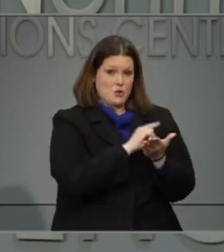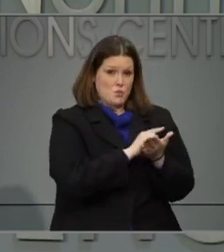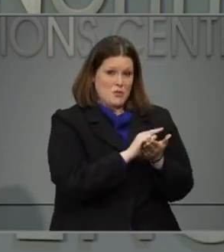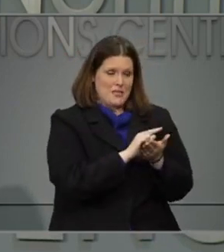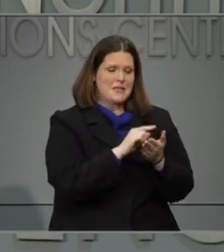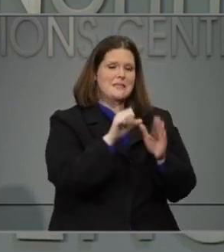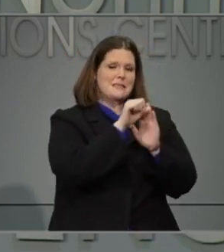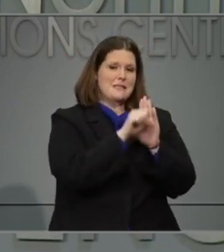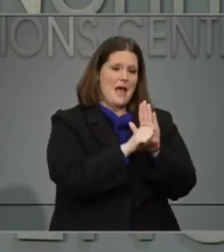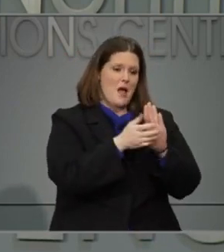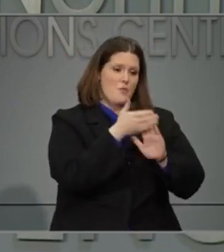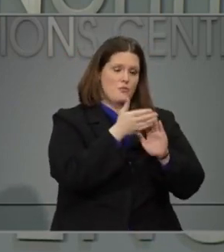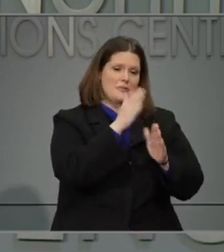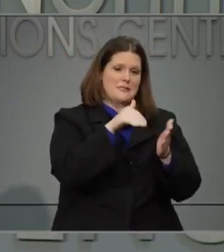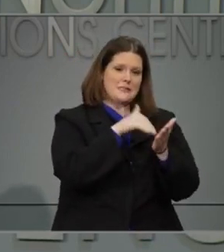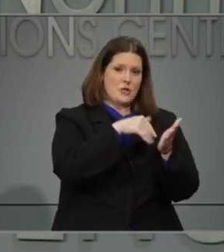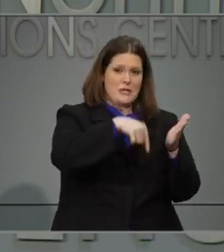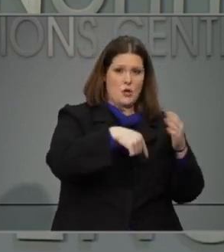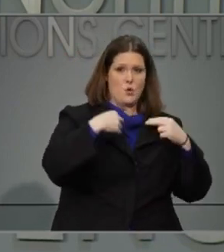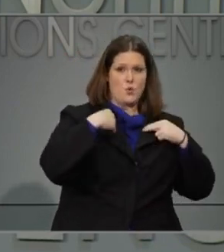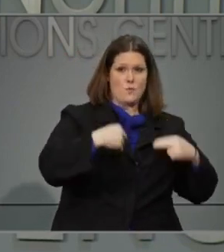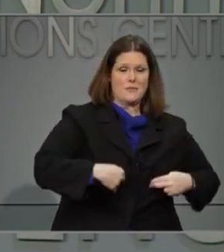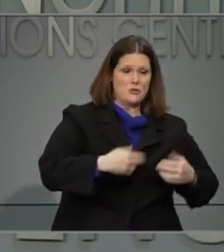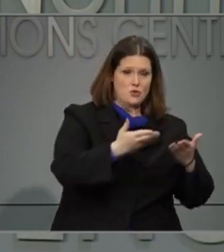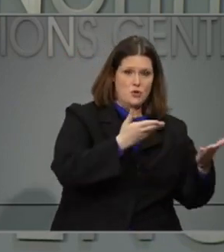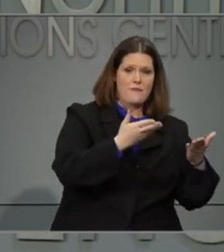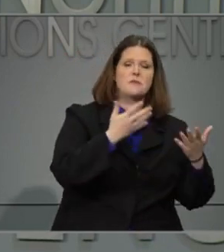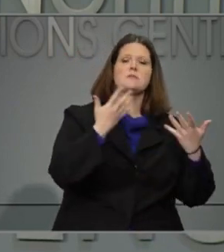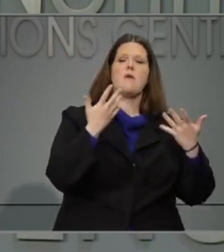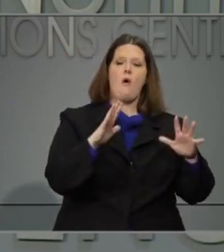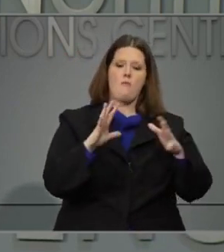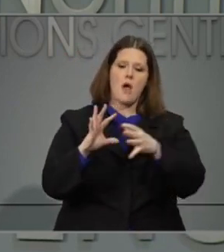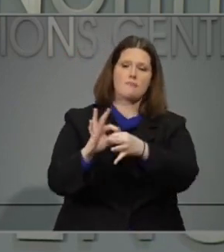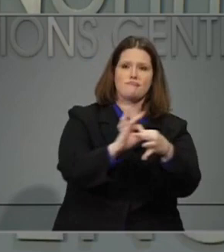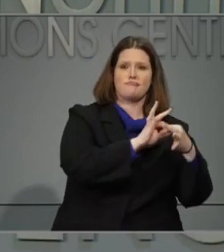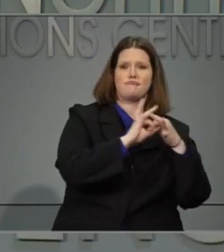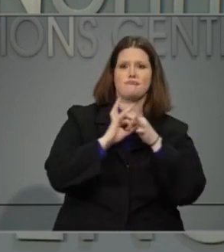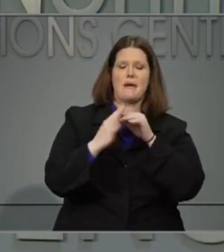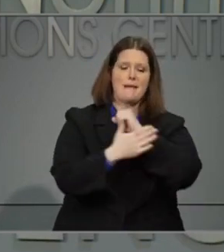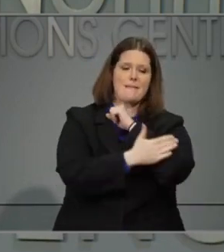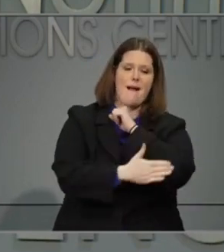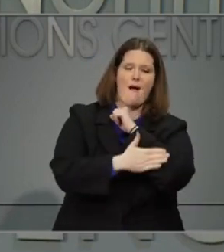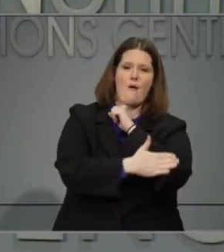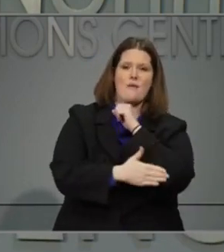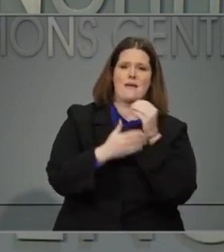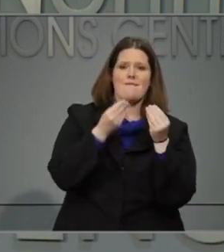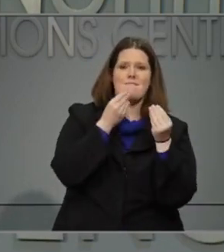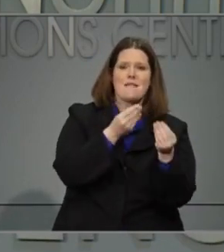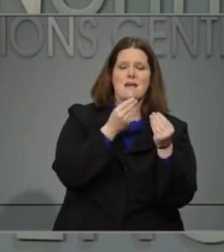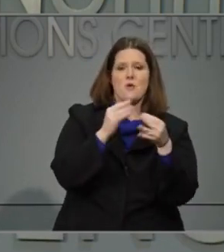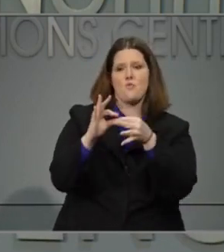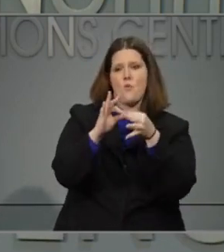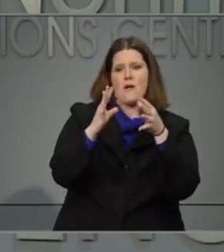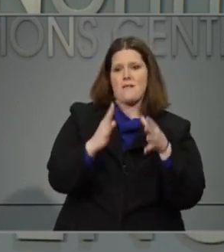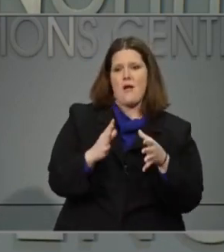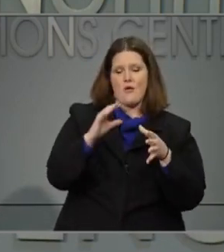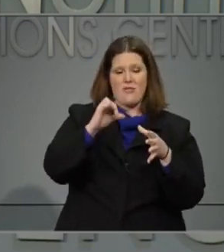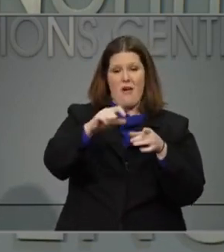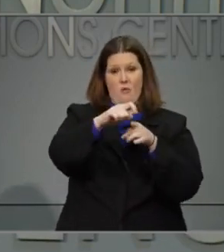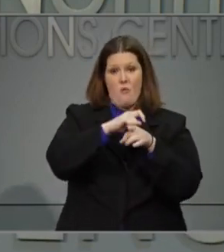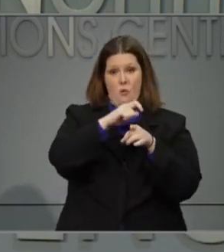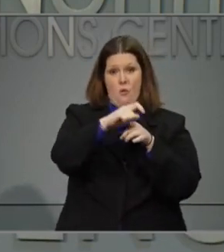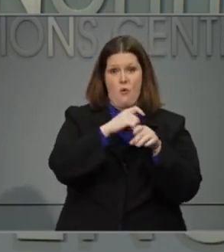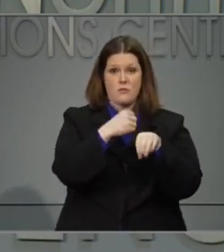started holding regular county feeding coordinator calls three times per week. These calls are